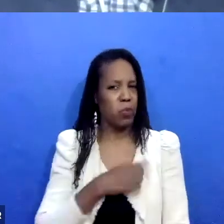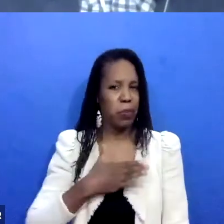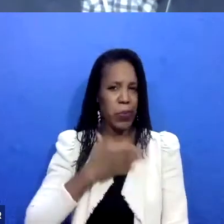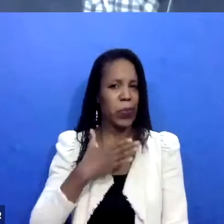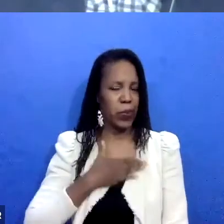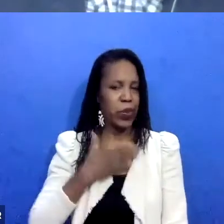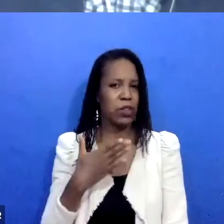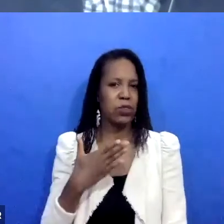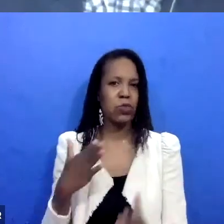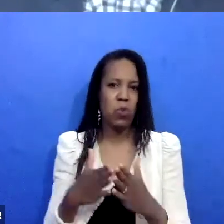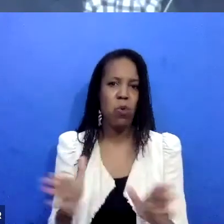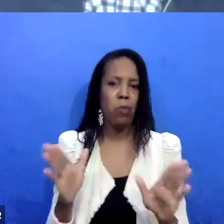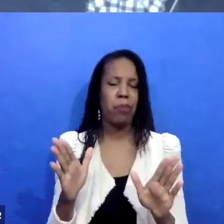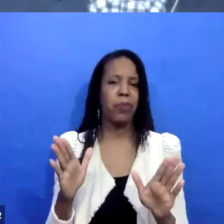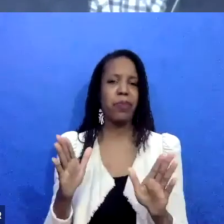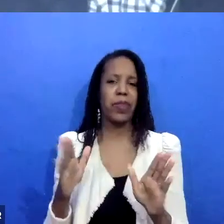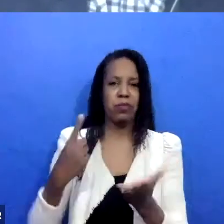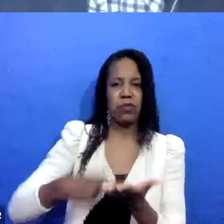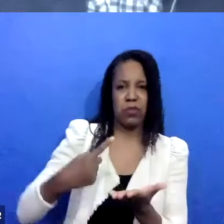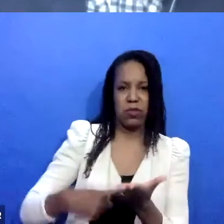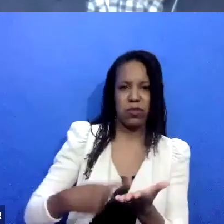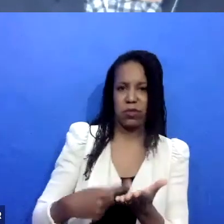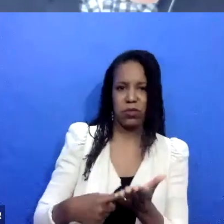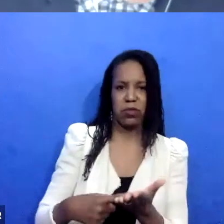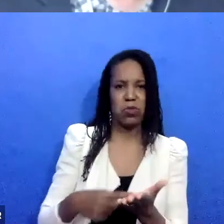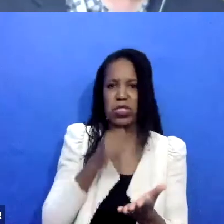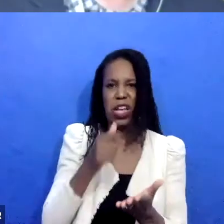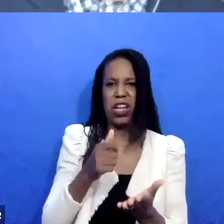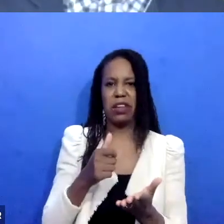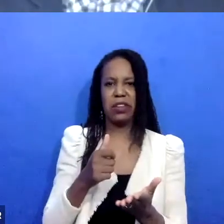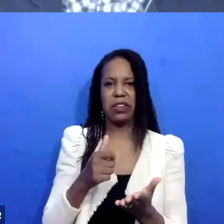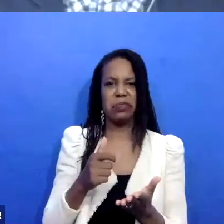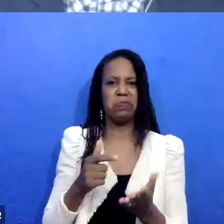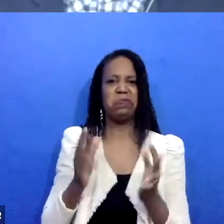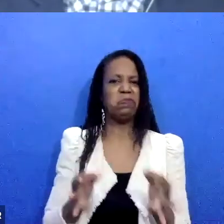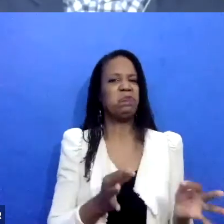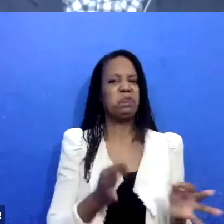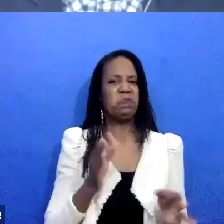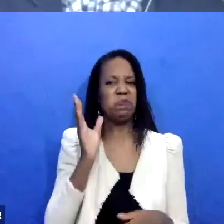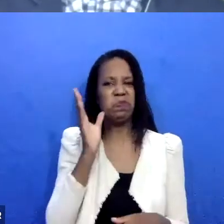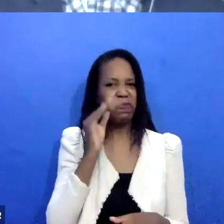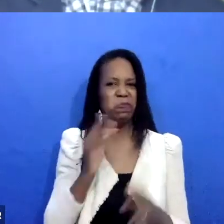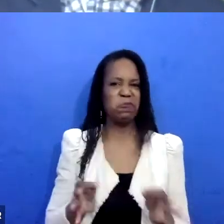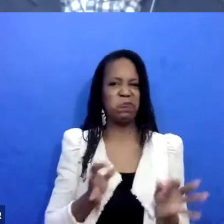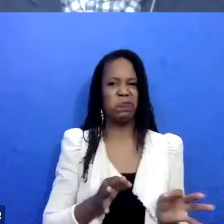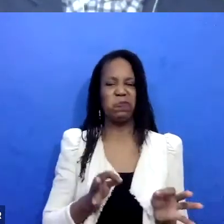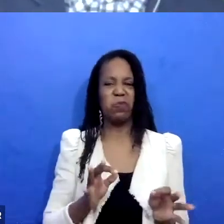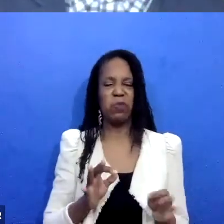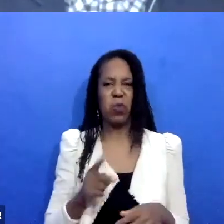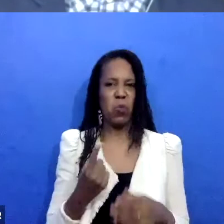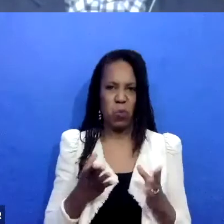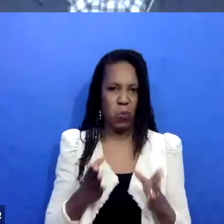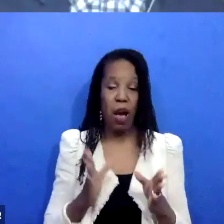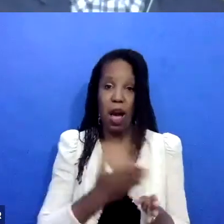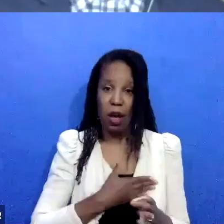um, trying to be doctrinaire about anything. We want to, we want to help people have safer lives and, um, we'd be willing to have